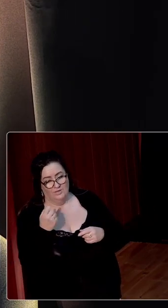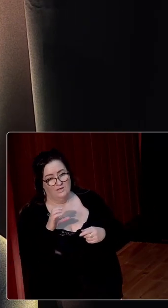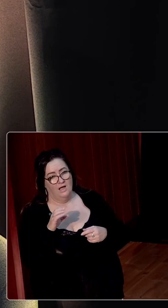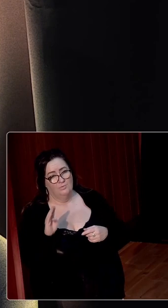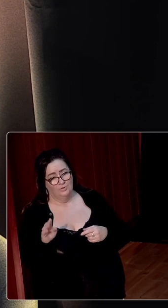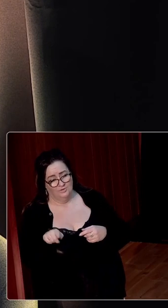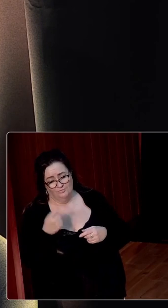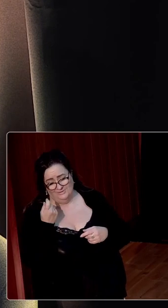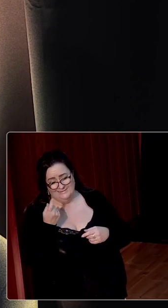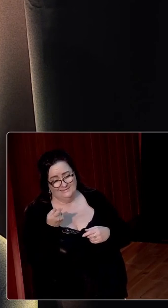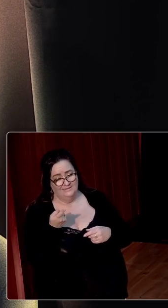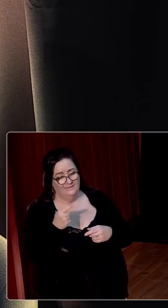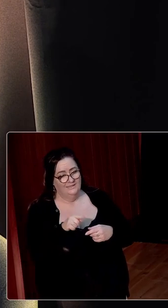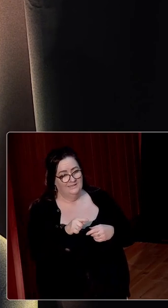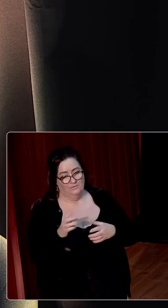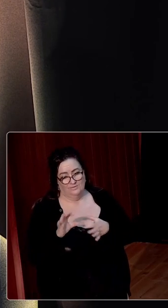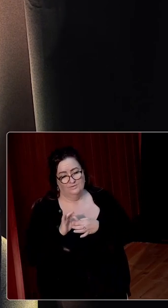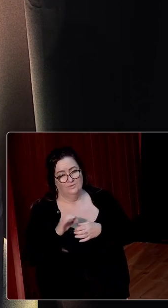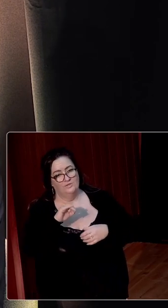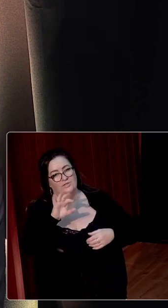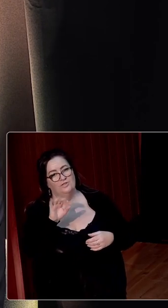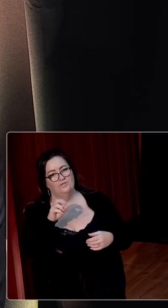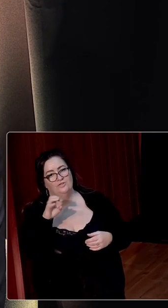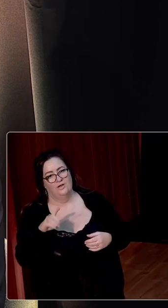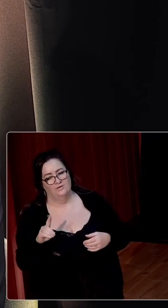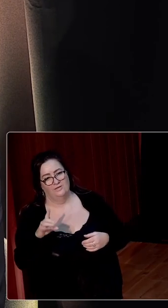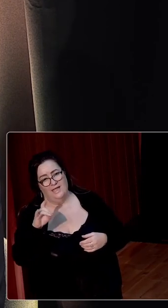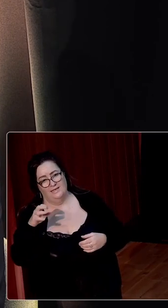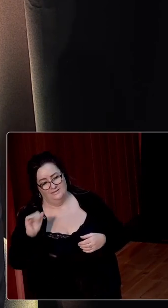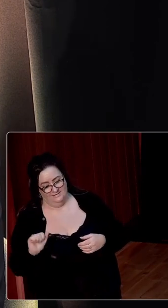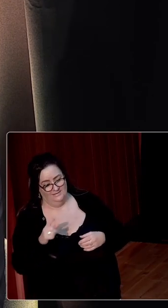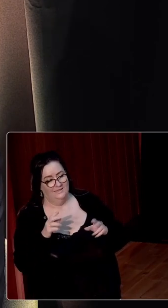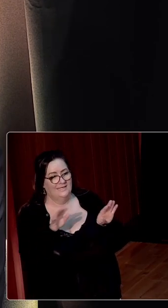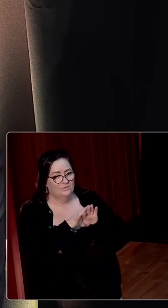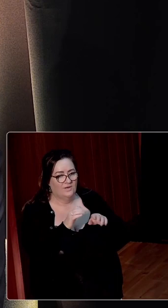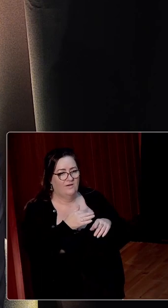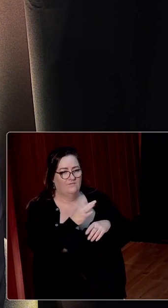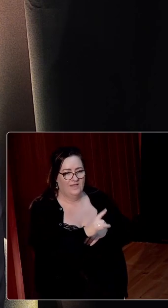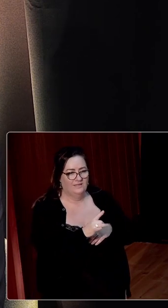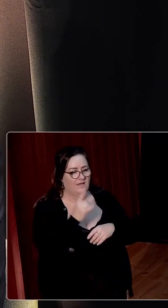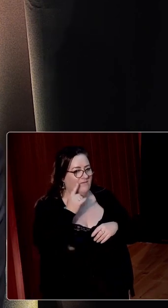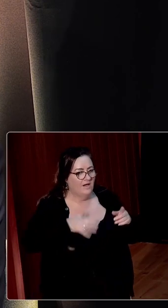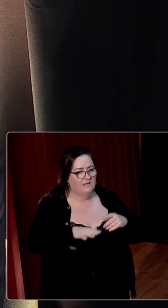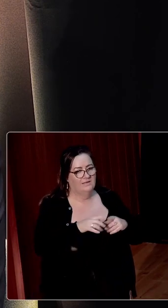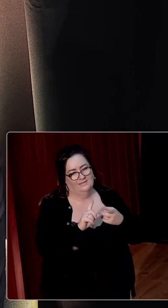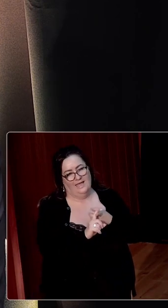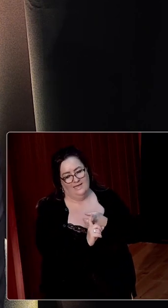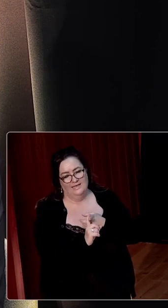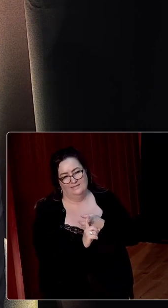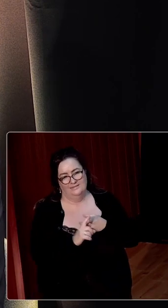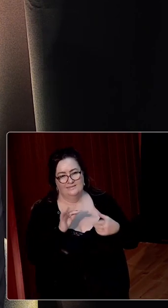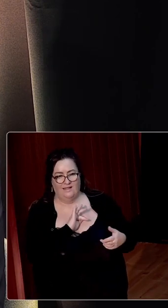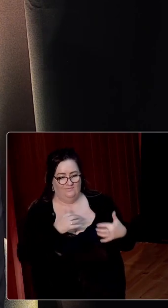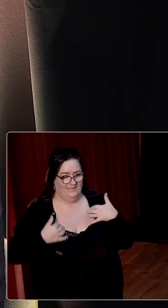Brewer, An Indominable Spirit, was co-authored with Gerard Hanley. As I said, his paper today is entitled An Intertwining of Faith, Fatherland and Self-Interest.